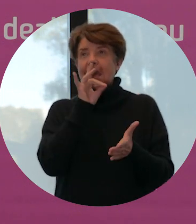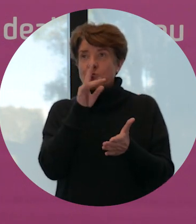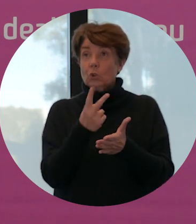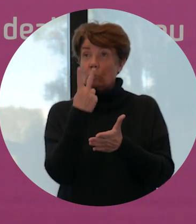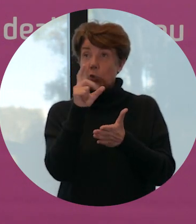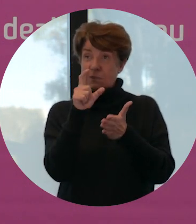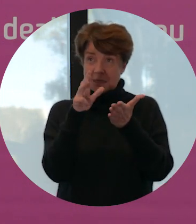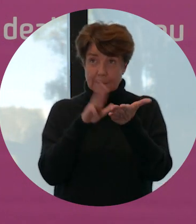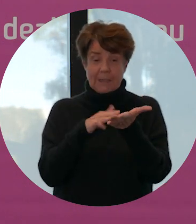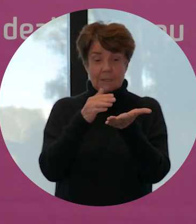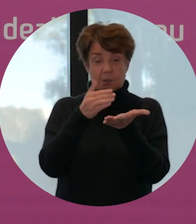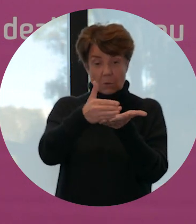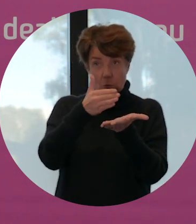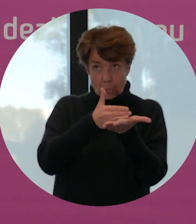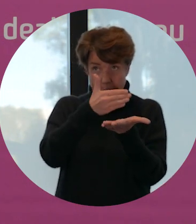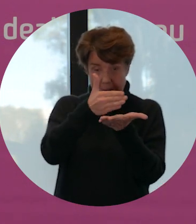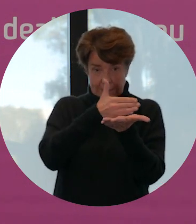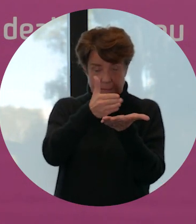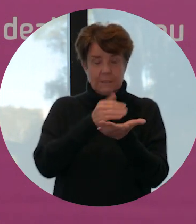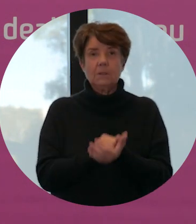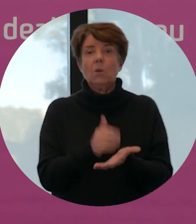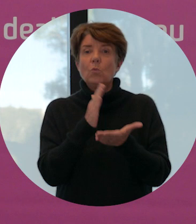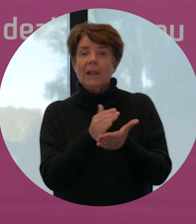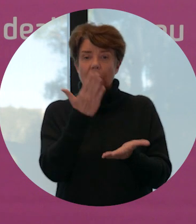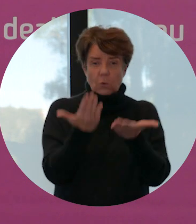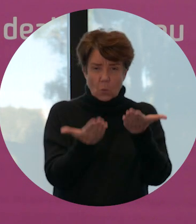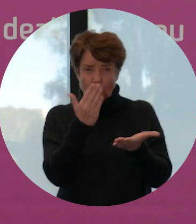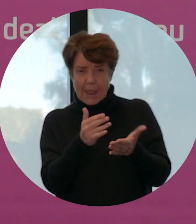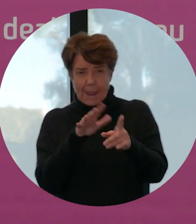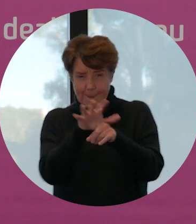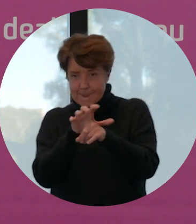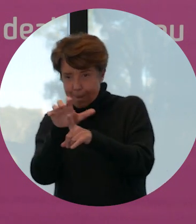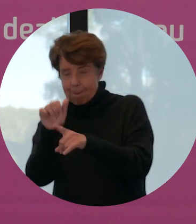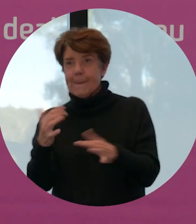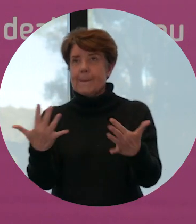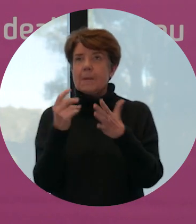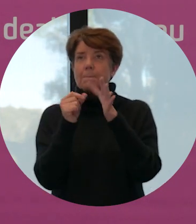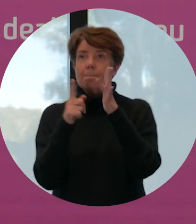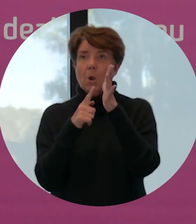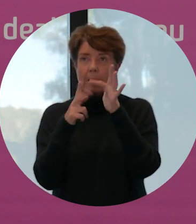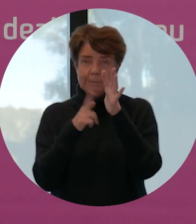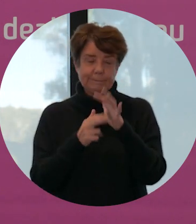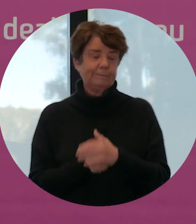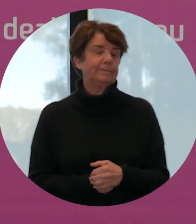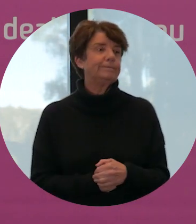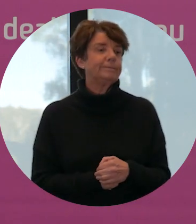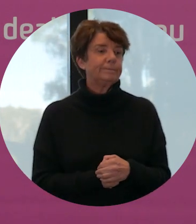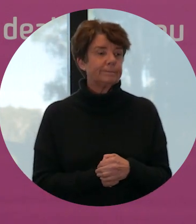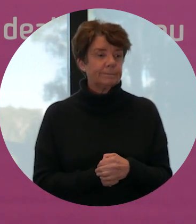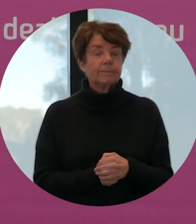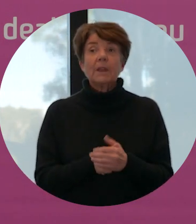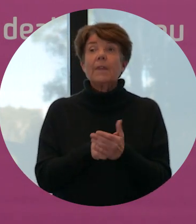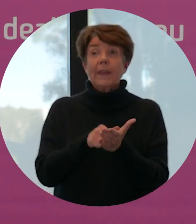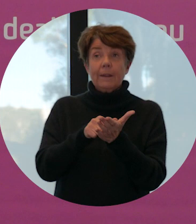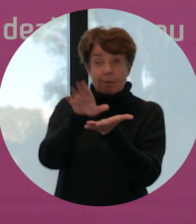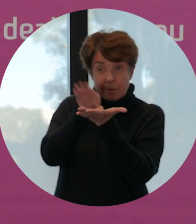It basically acts as a miniature scale that's designed specifically to weigh and detect allergens like pollen or spores. Now, constructing the sensor